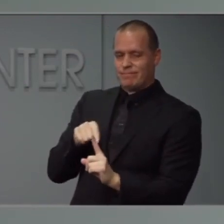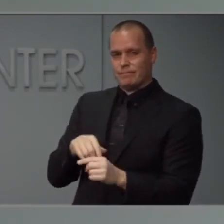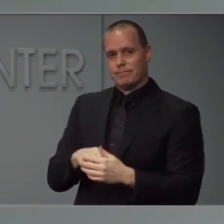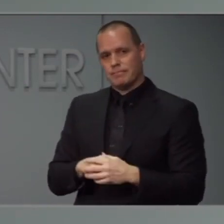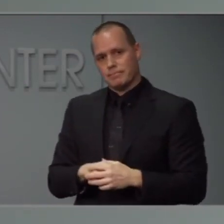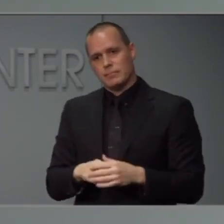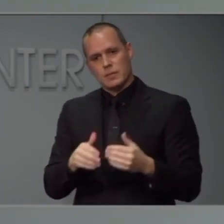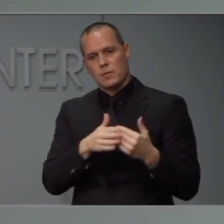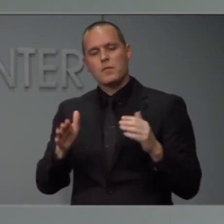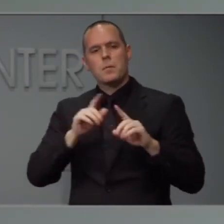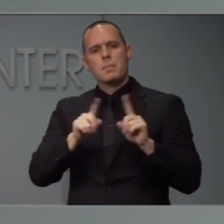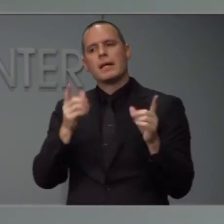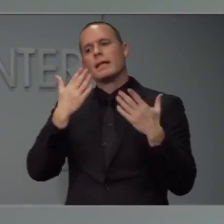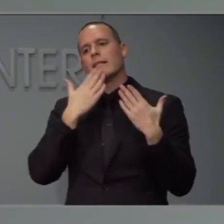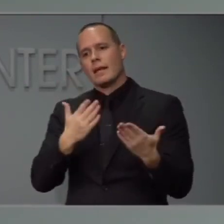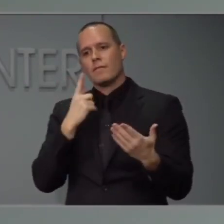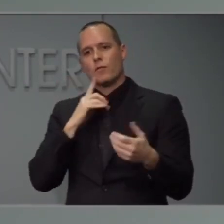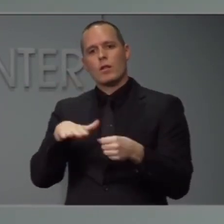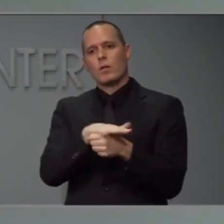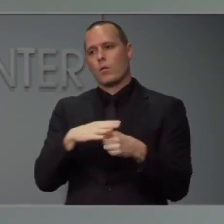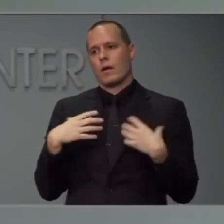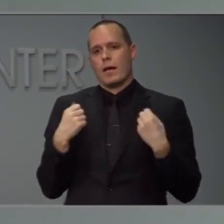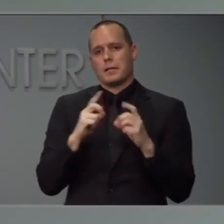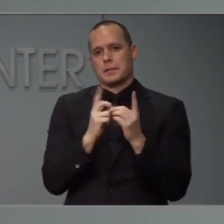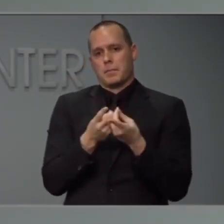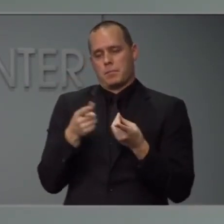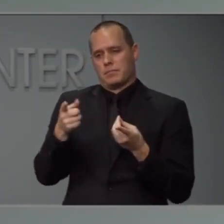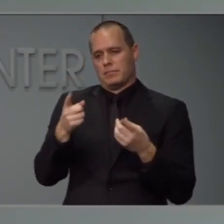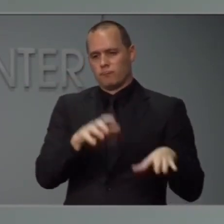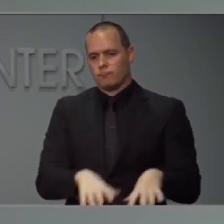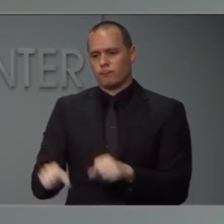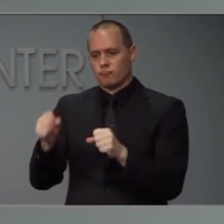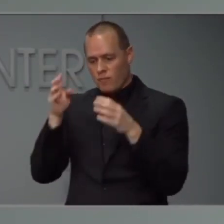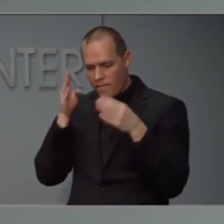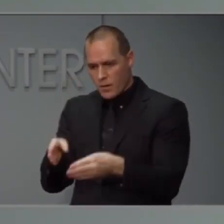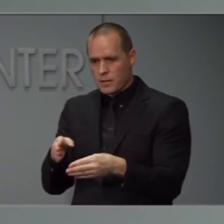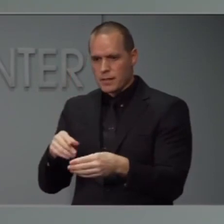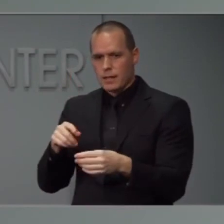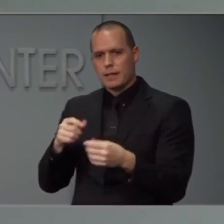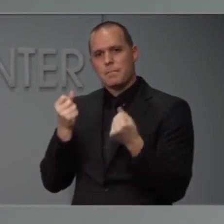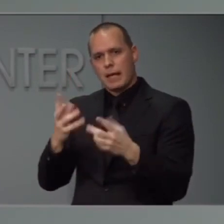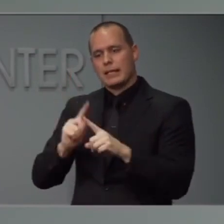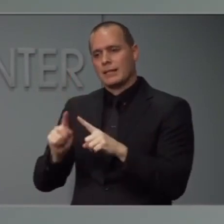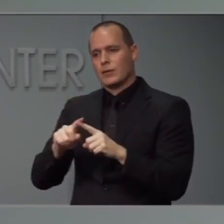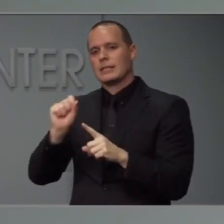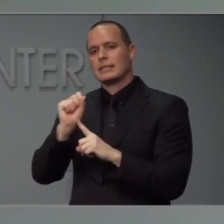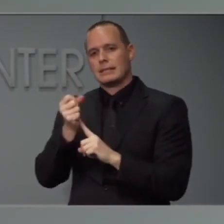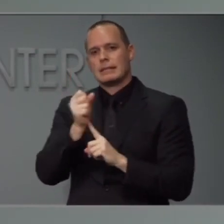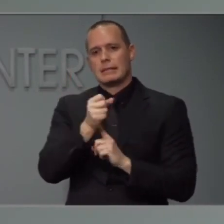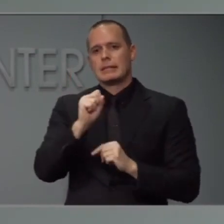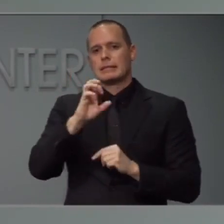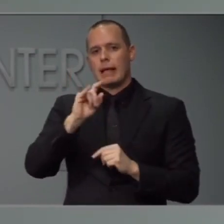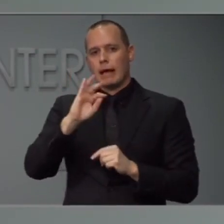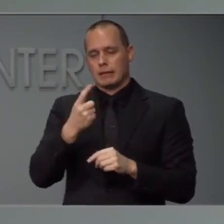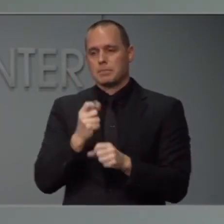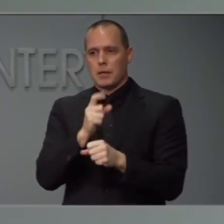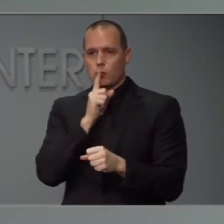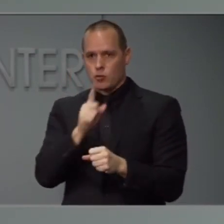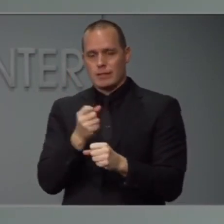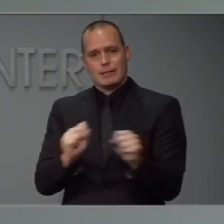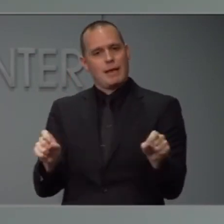forward here. But thanks to our local health departments for working with these many settings across our state to make sure they're as safe as possible.